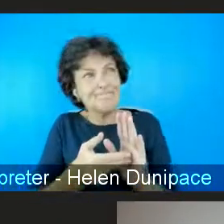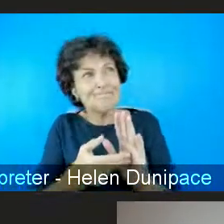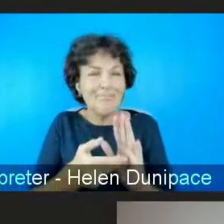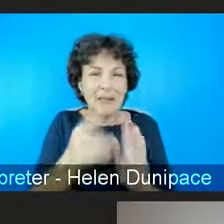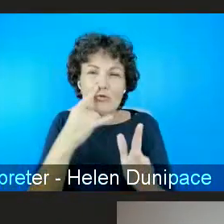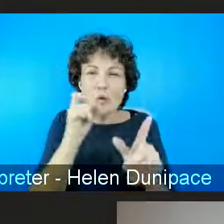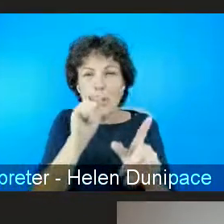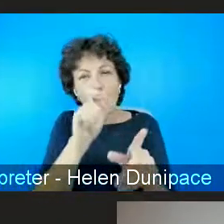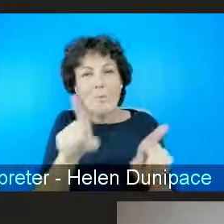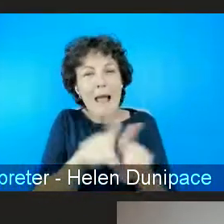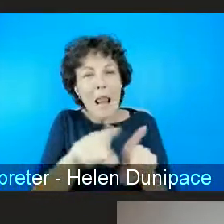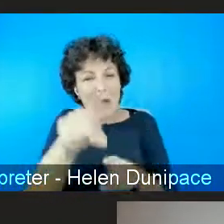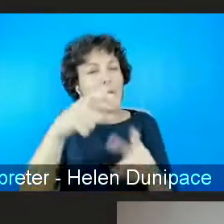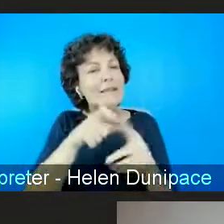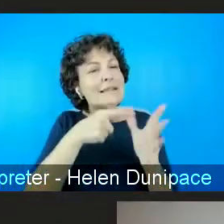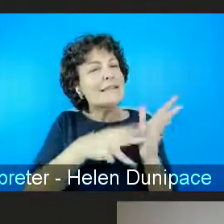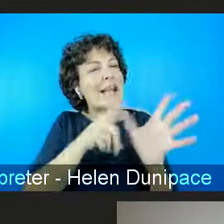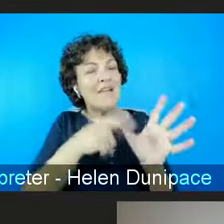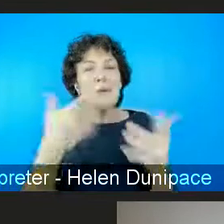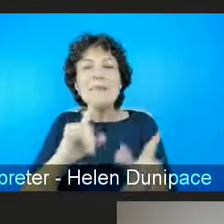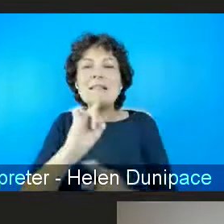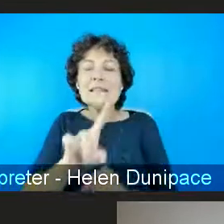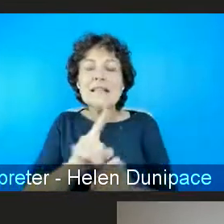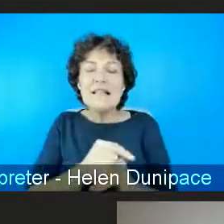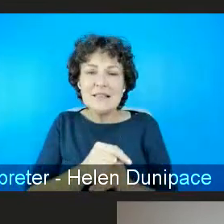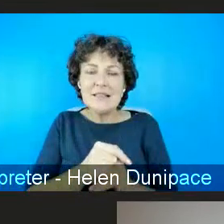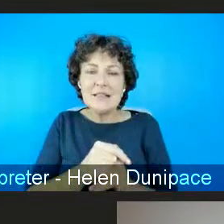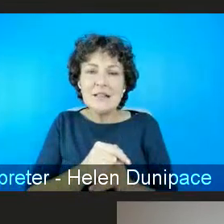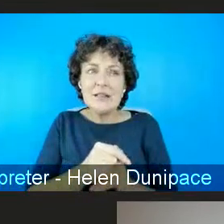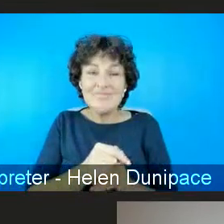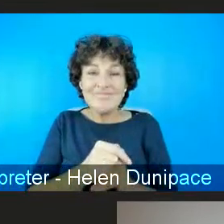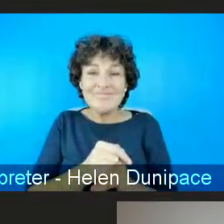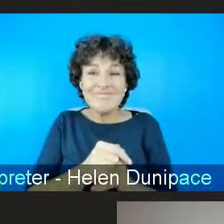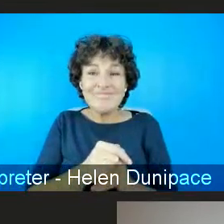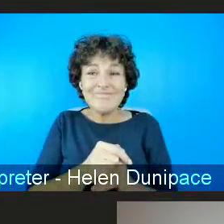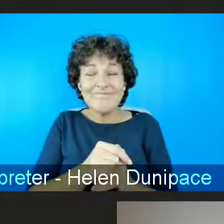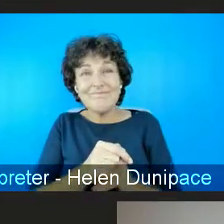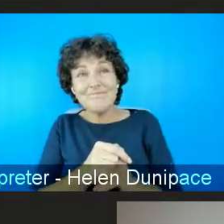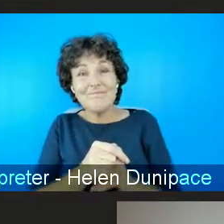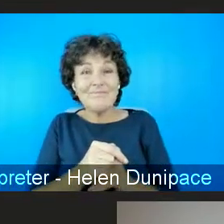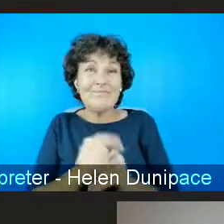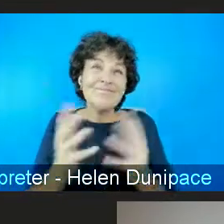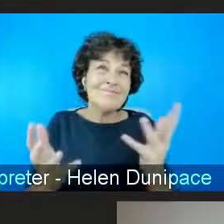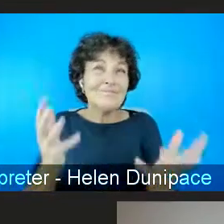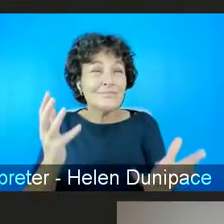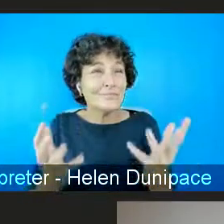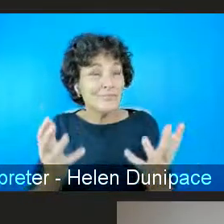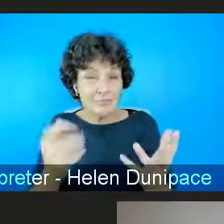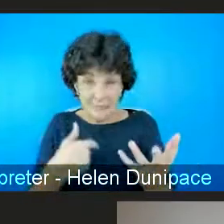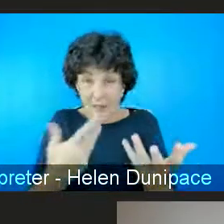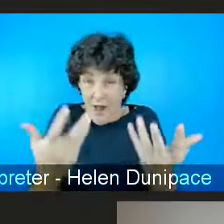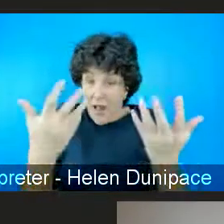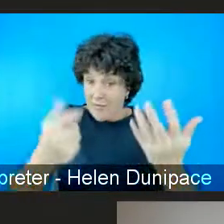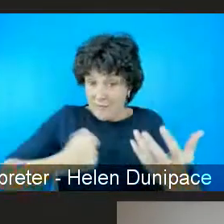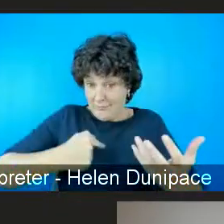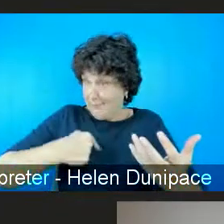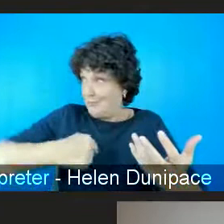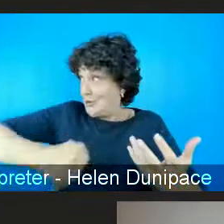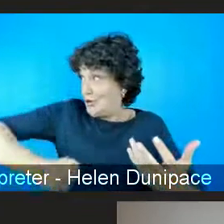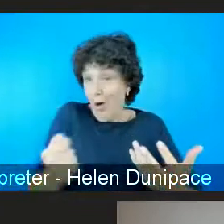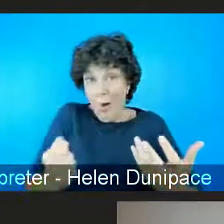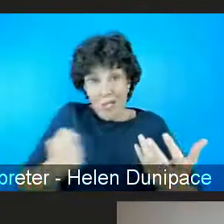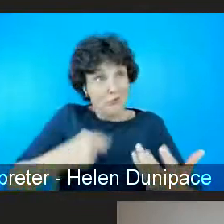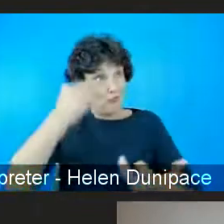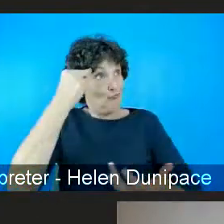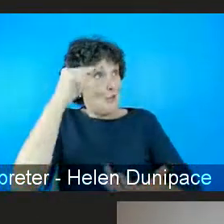on what Davey was saying, which is that what we, you know, we have a reputation now in the world,